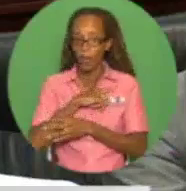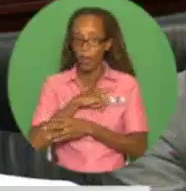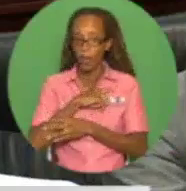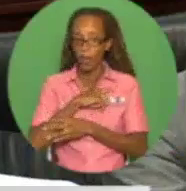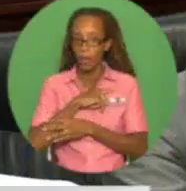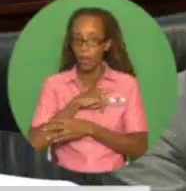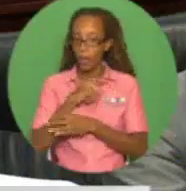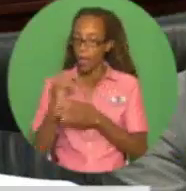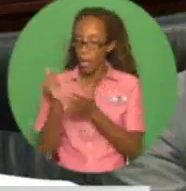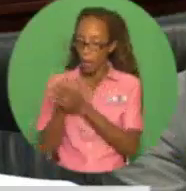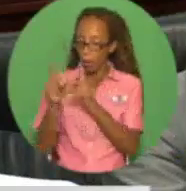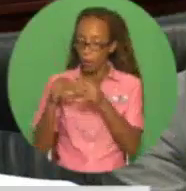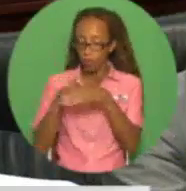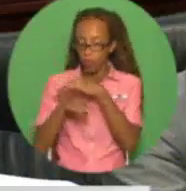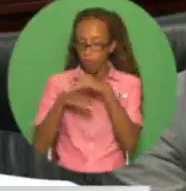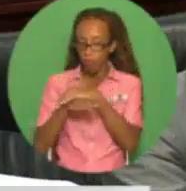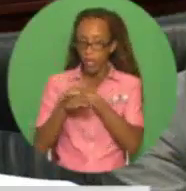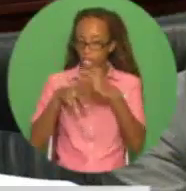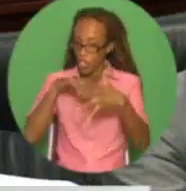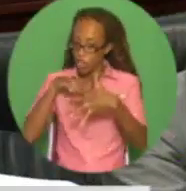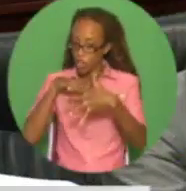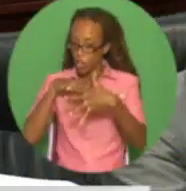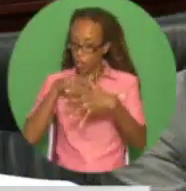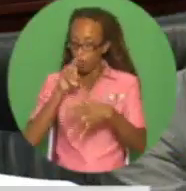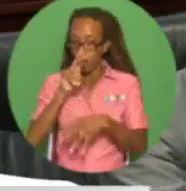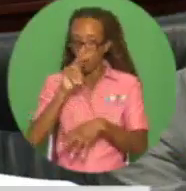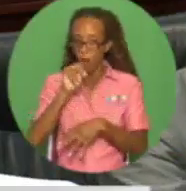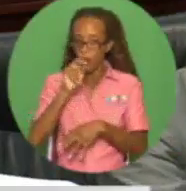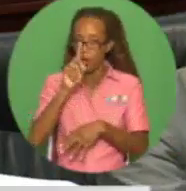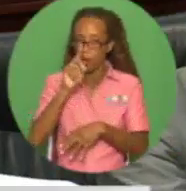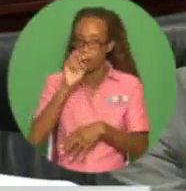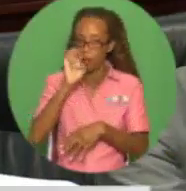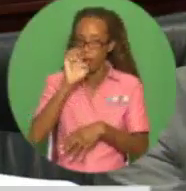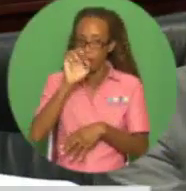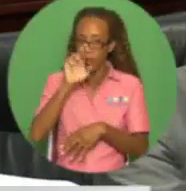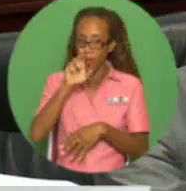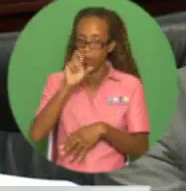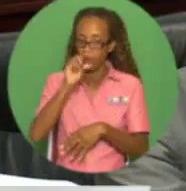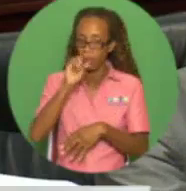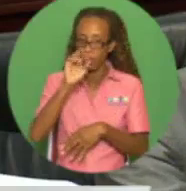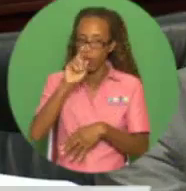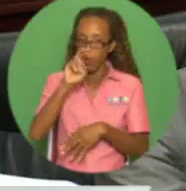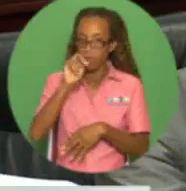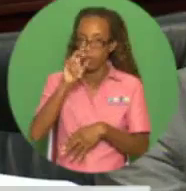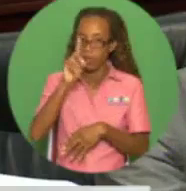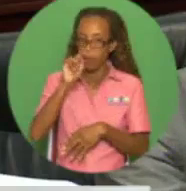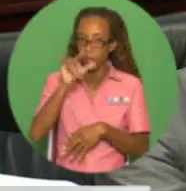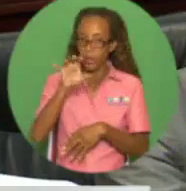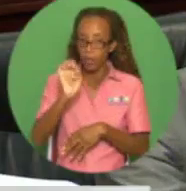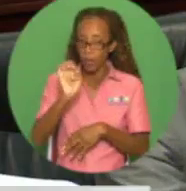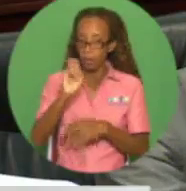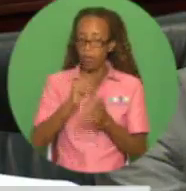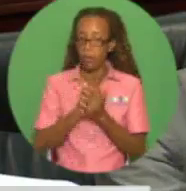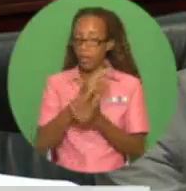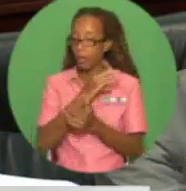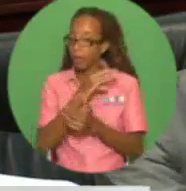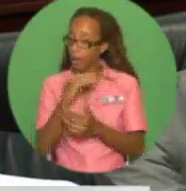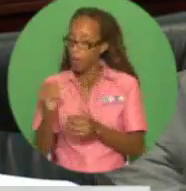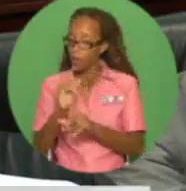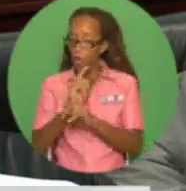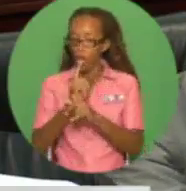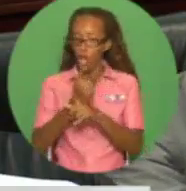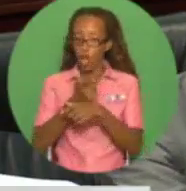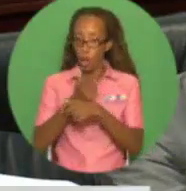undergraduate studies. The government assistance for tuition expenses program gate and the higher education loan plan help